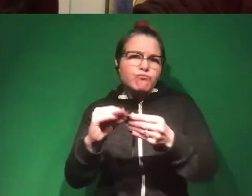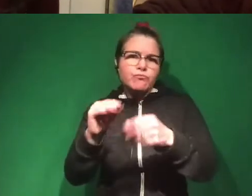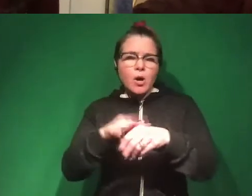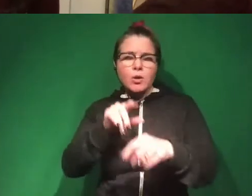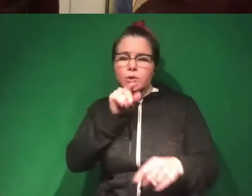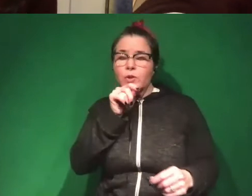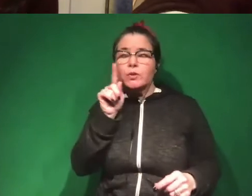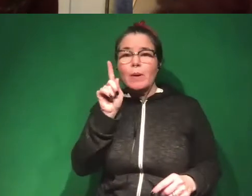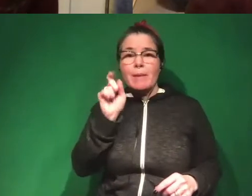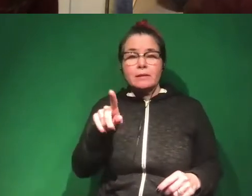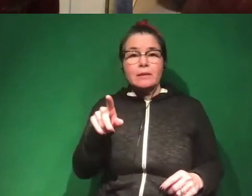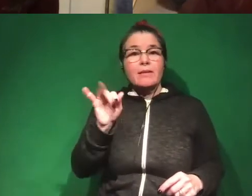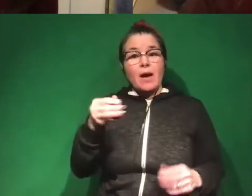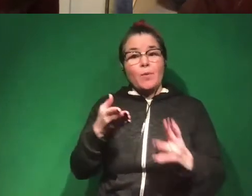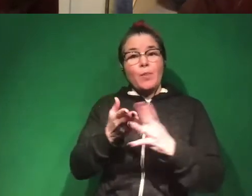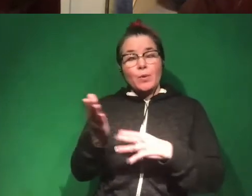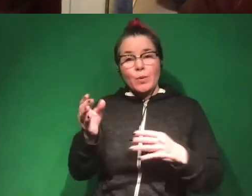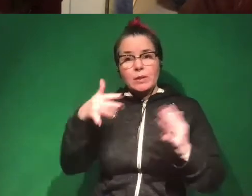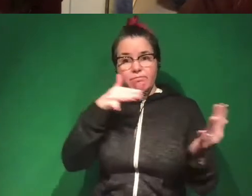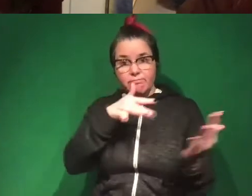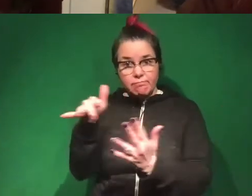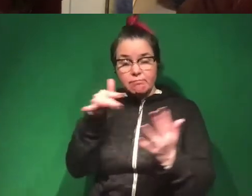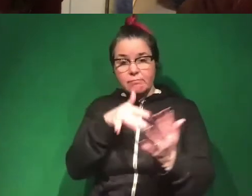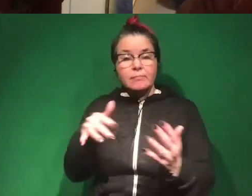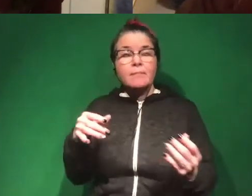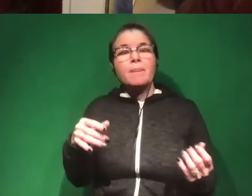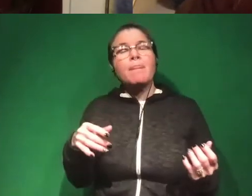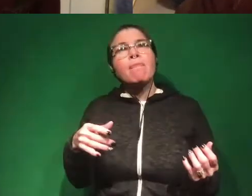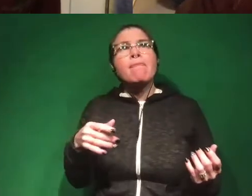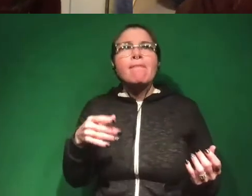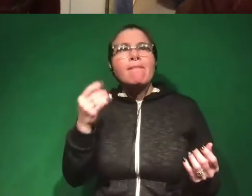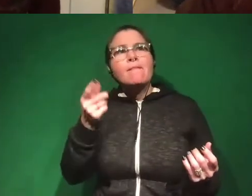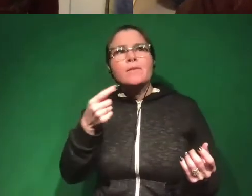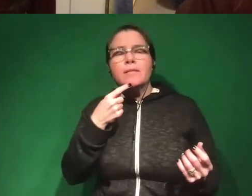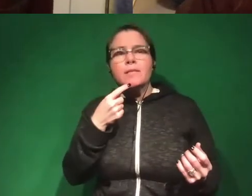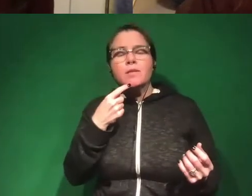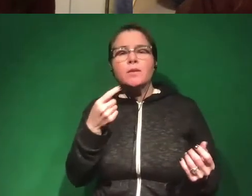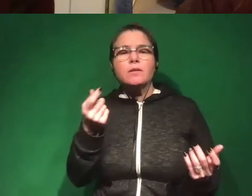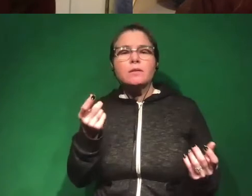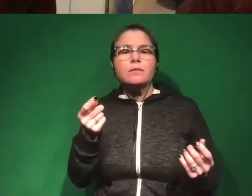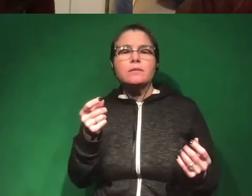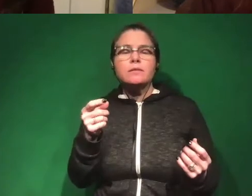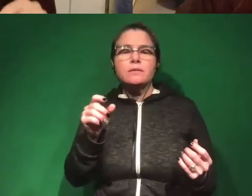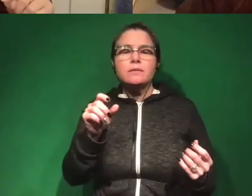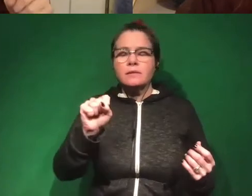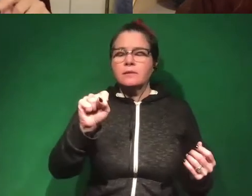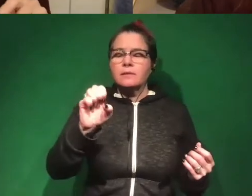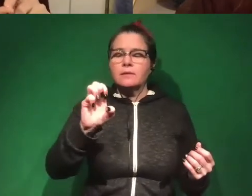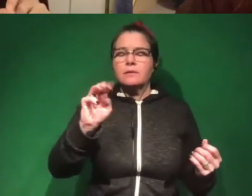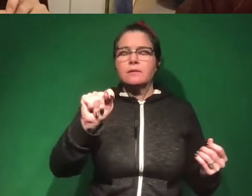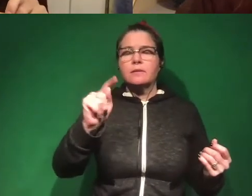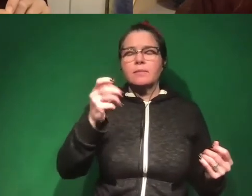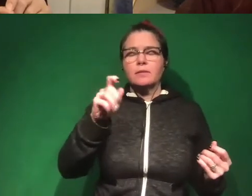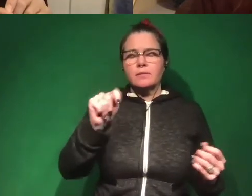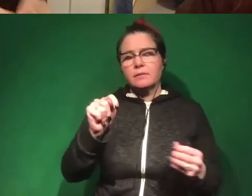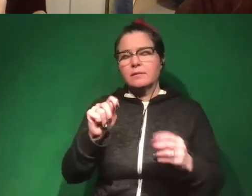the question is, if I am going through and doing a study and I want to say, you know, what is the, I do something called sentiment analysis, which is, are people generally